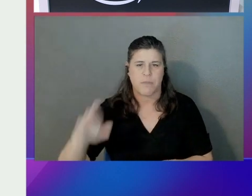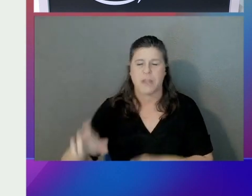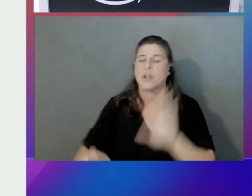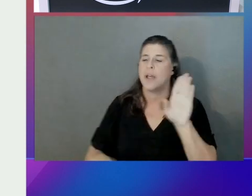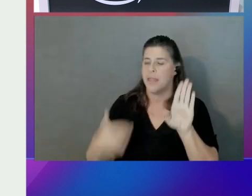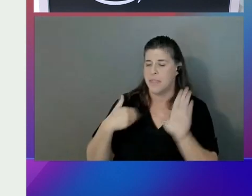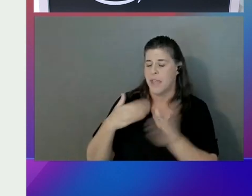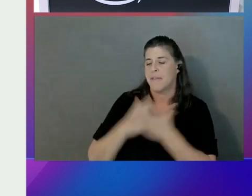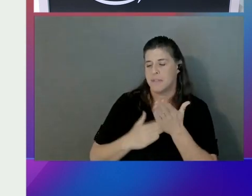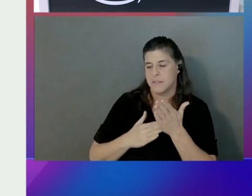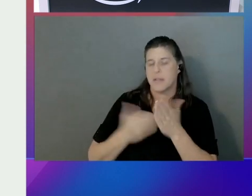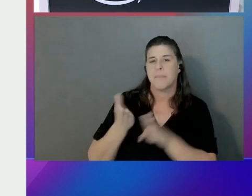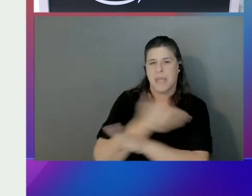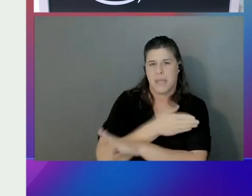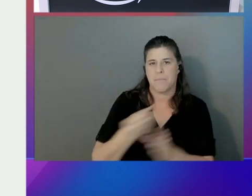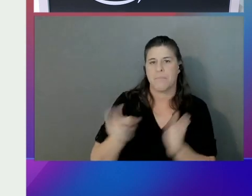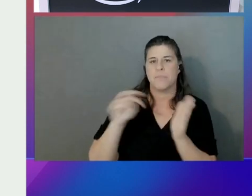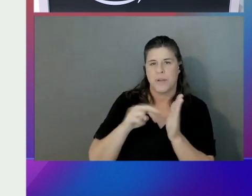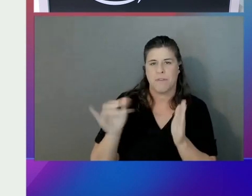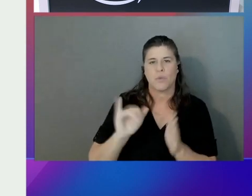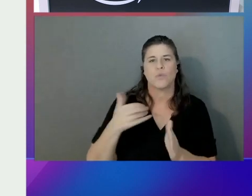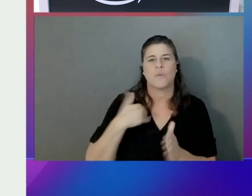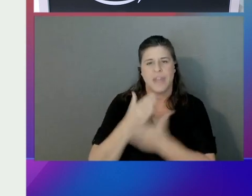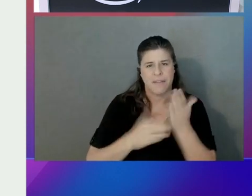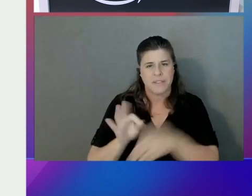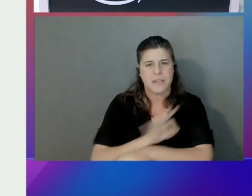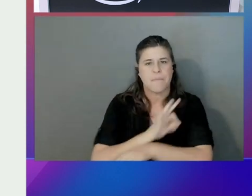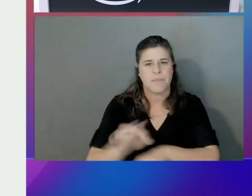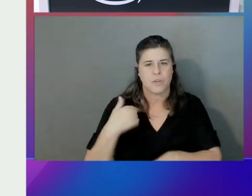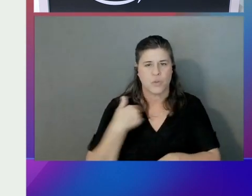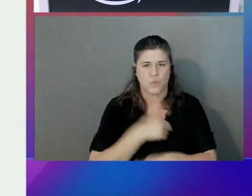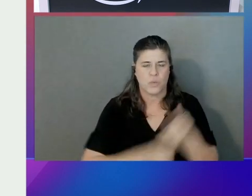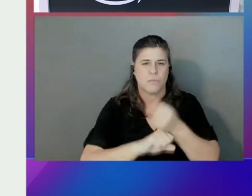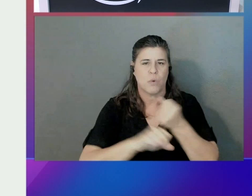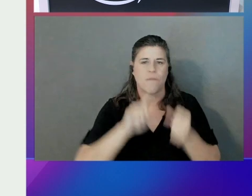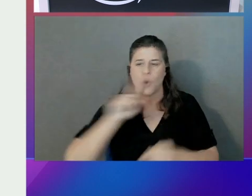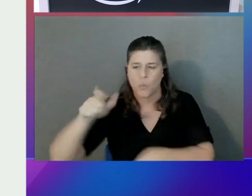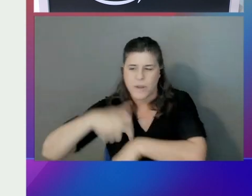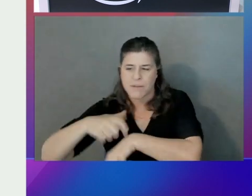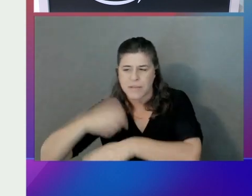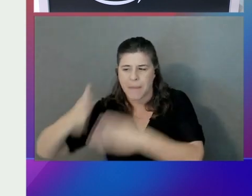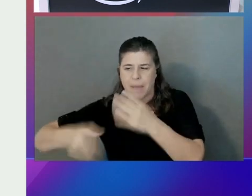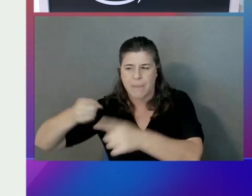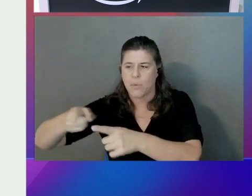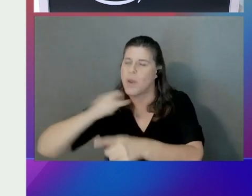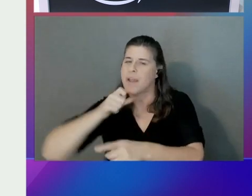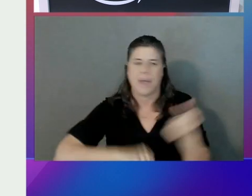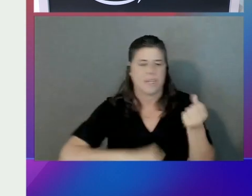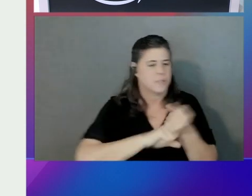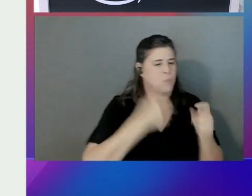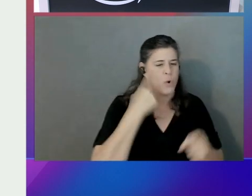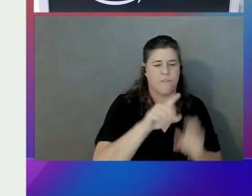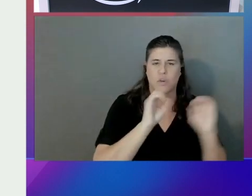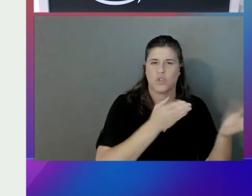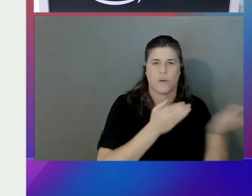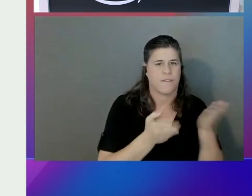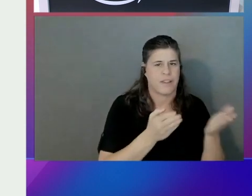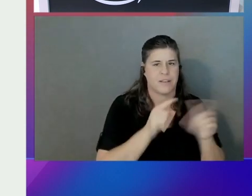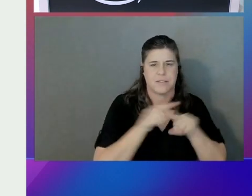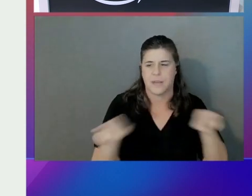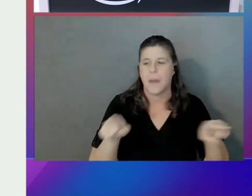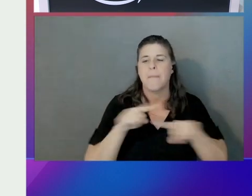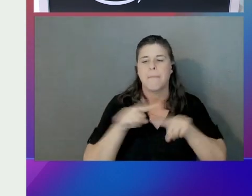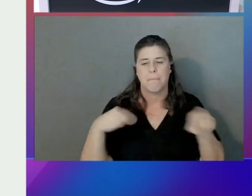preview, there are some features which we currently support for real time endpoints, which are not going to be supported for serverless. But we are working